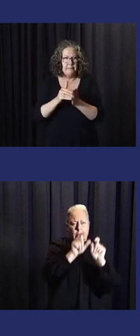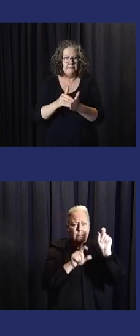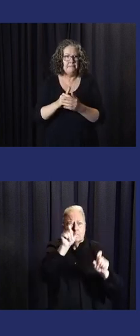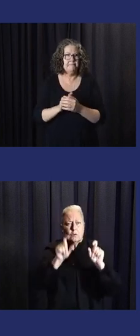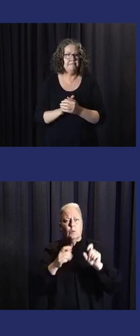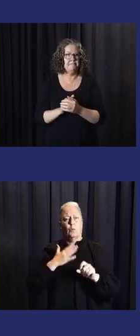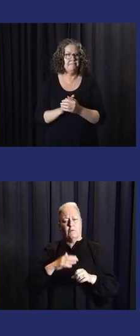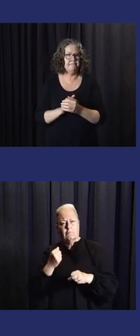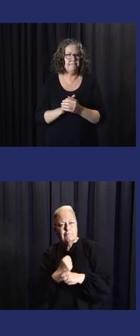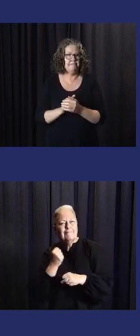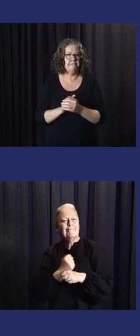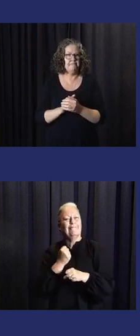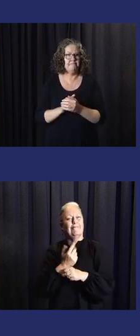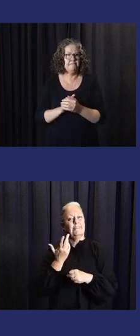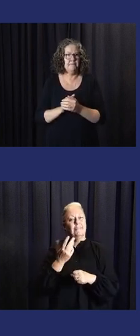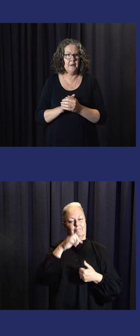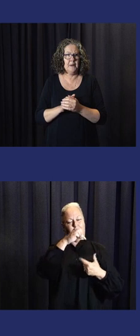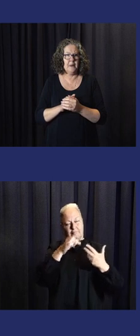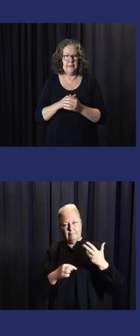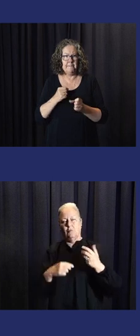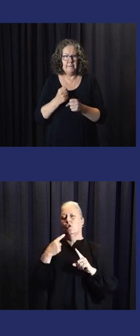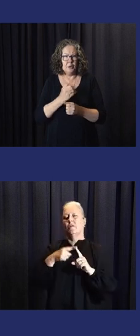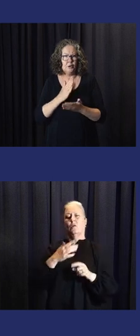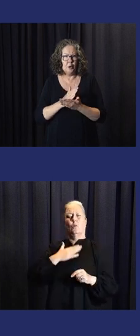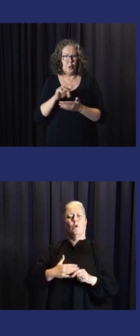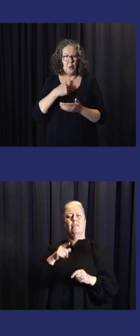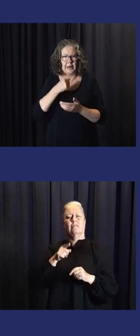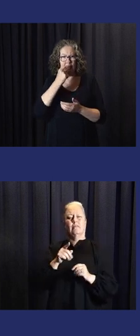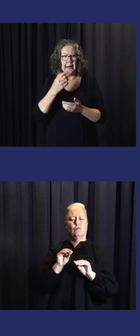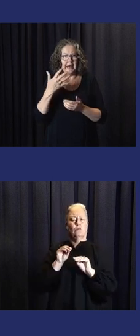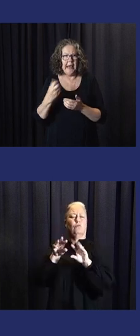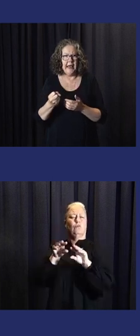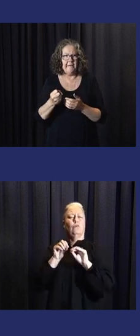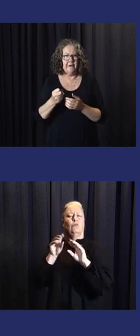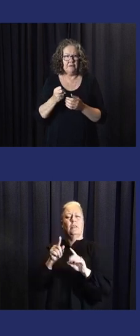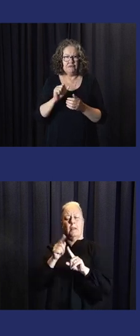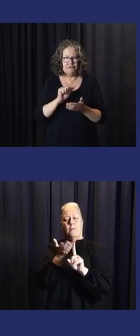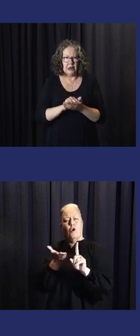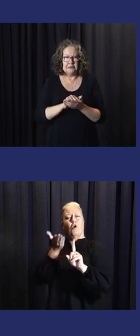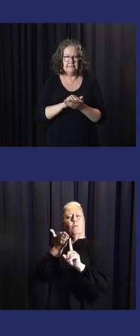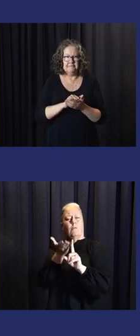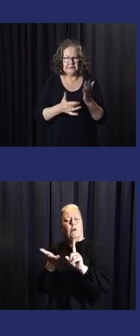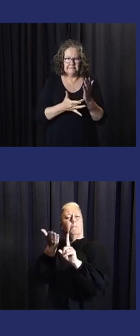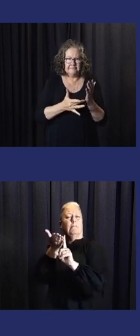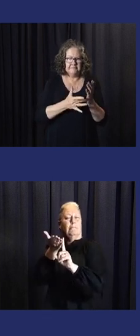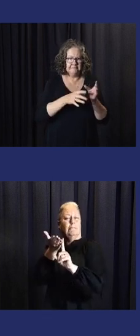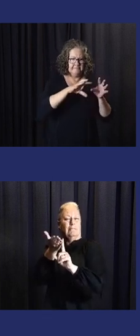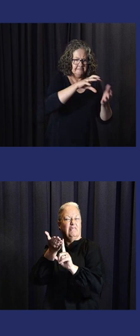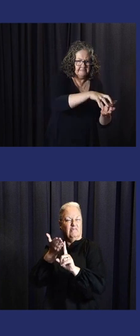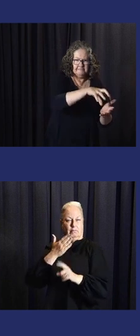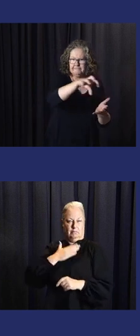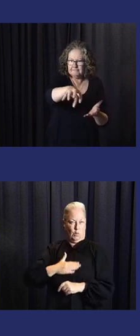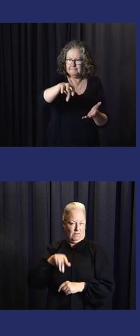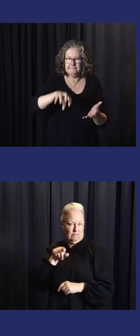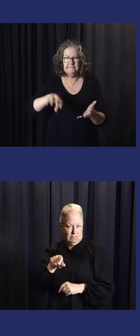forecasting and warning human resources. Next one is the updating and supplementing the